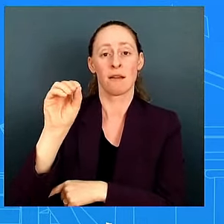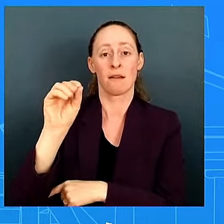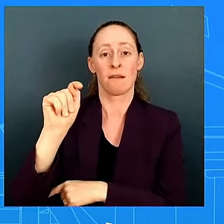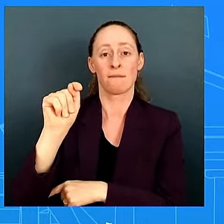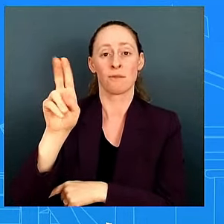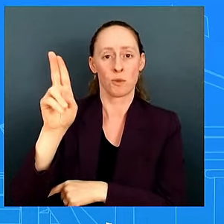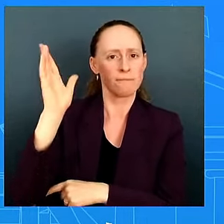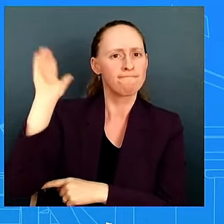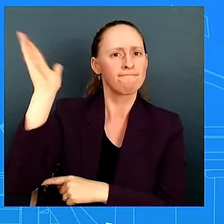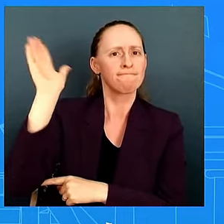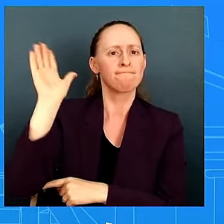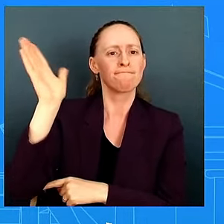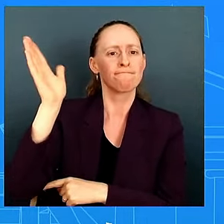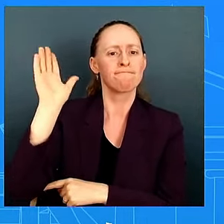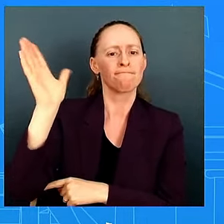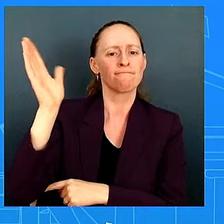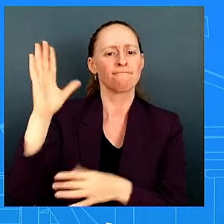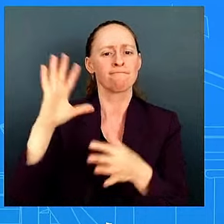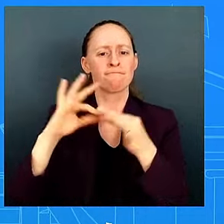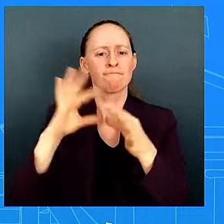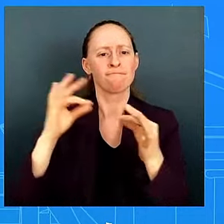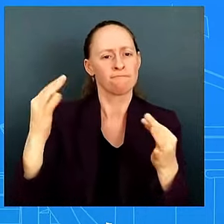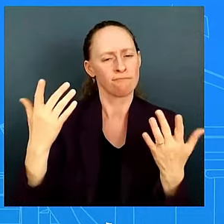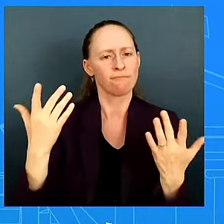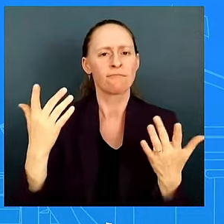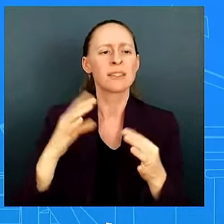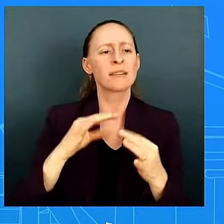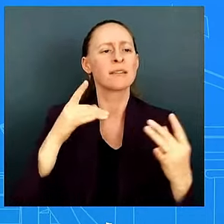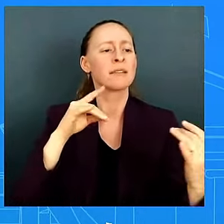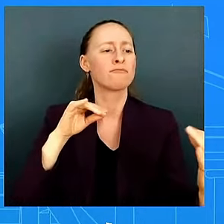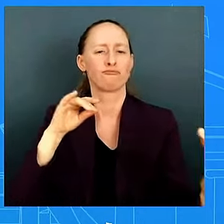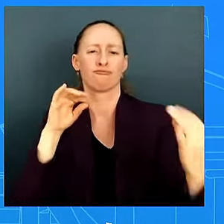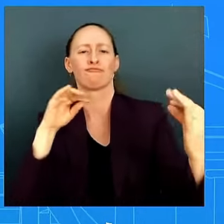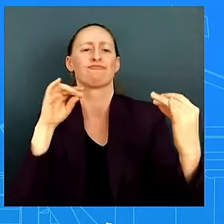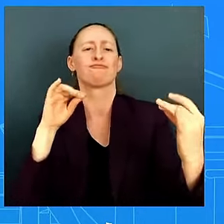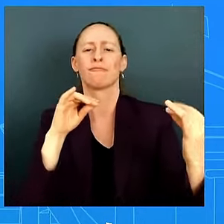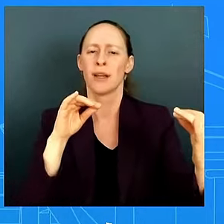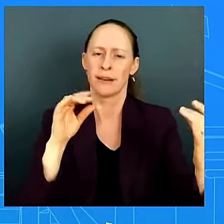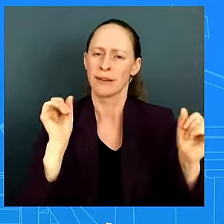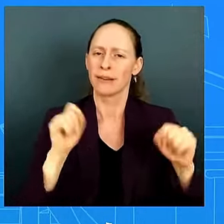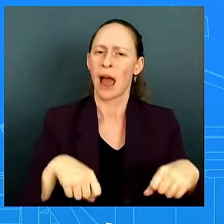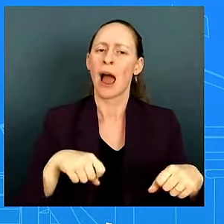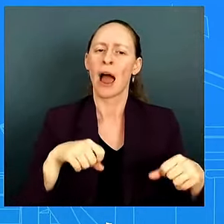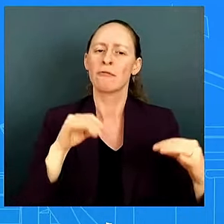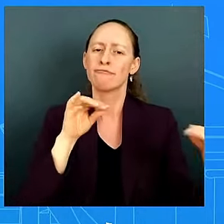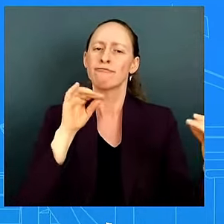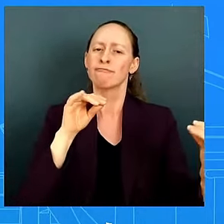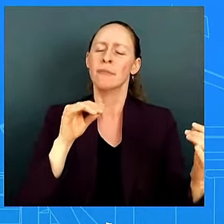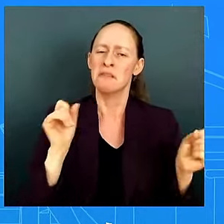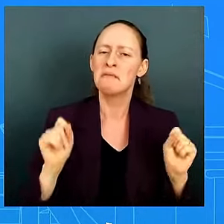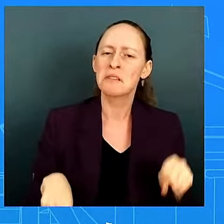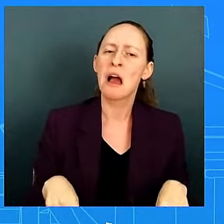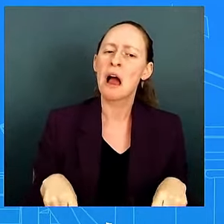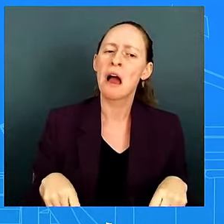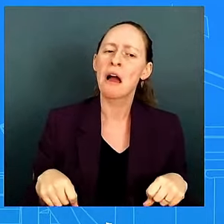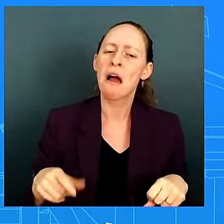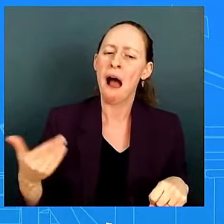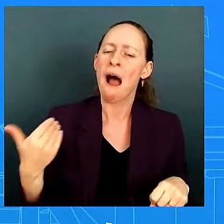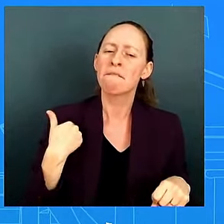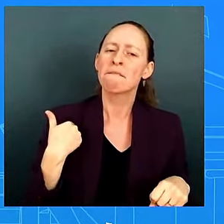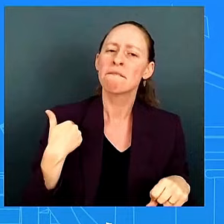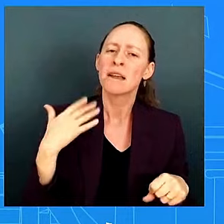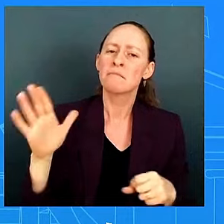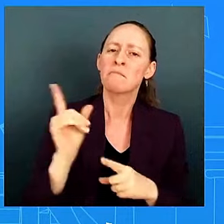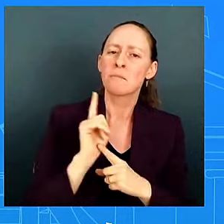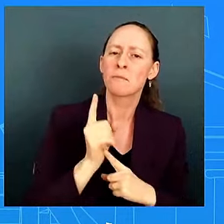where the president has really showed his strength and resolute that all of you have seen and commented about it you